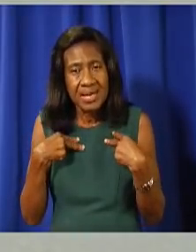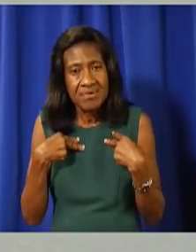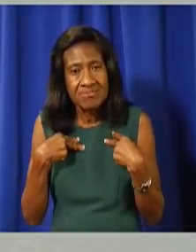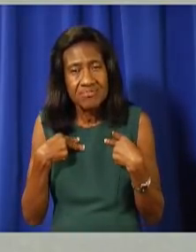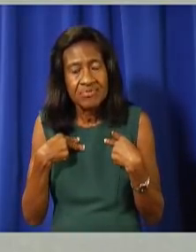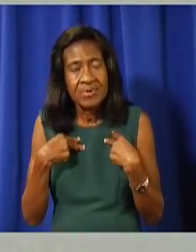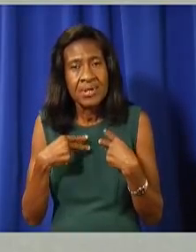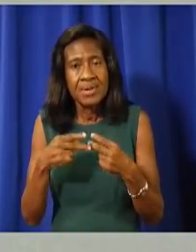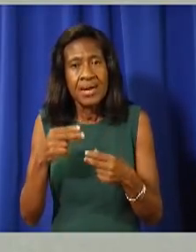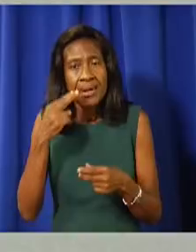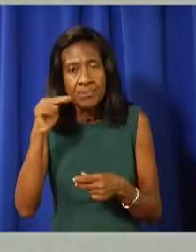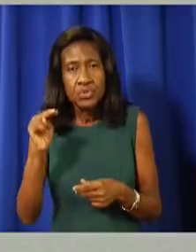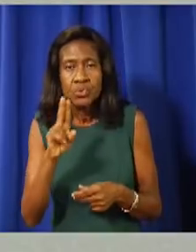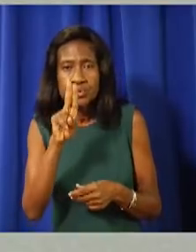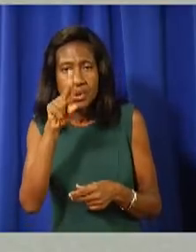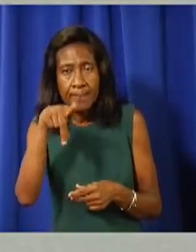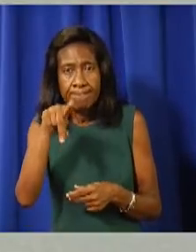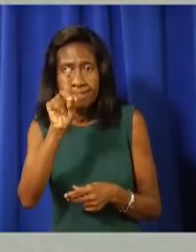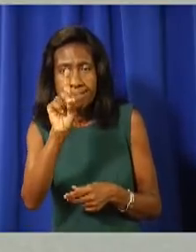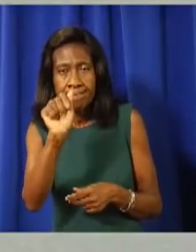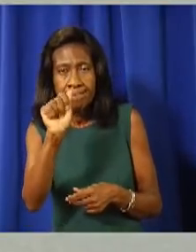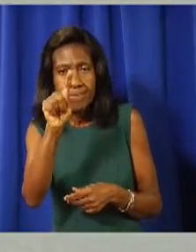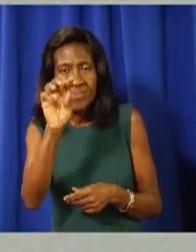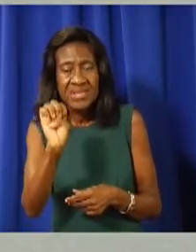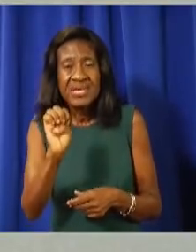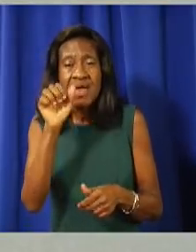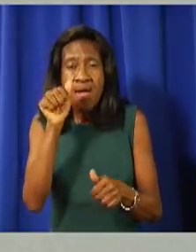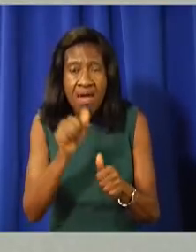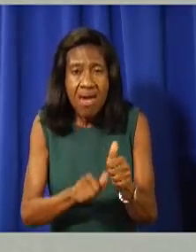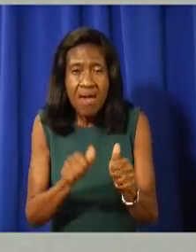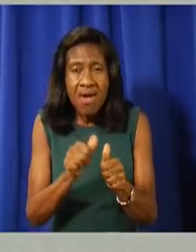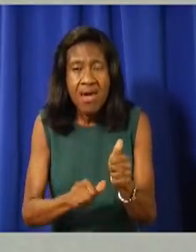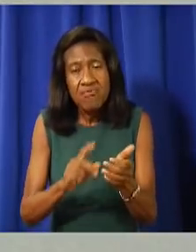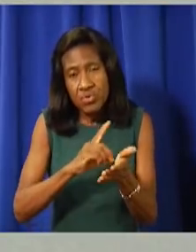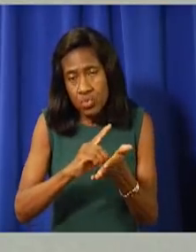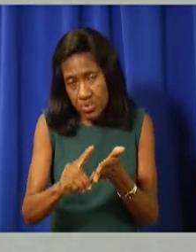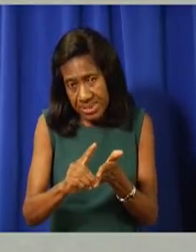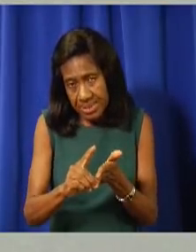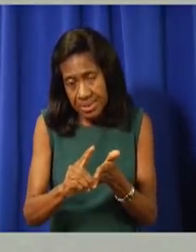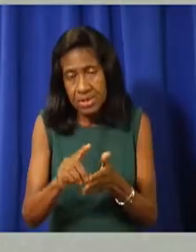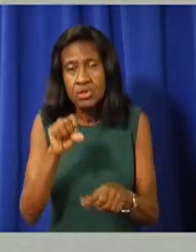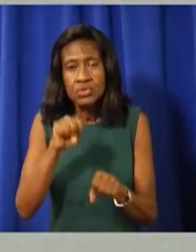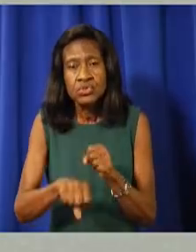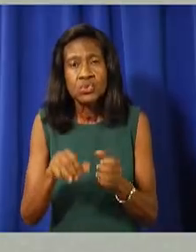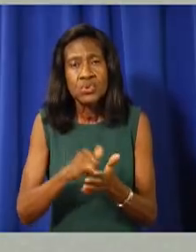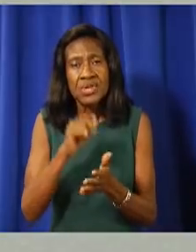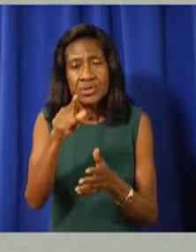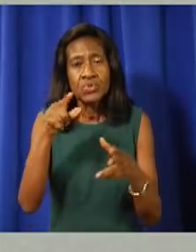we notify you otherwise, to transparently keep you informed.